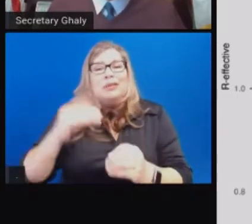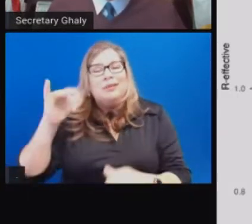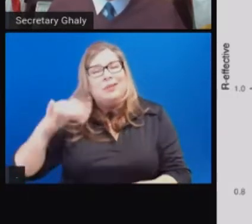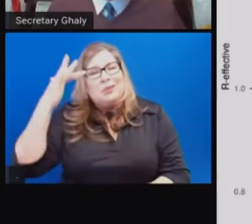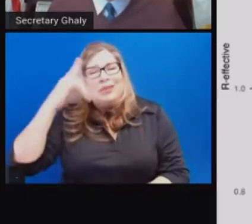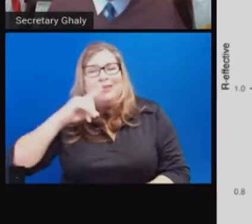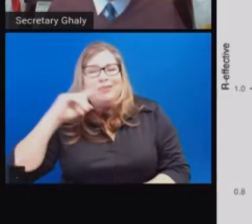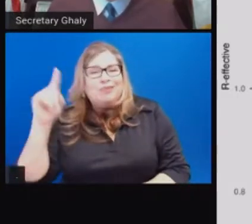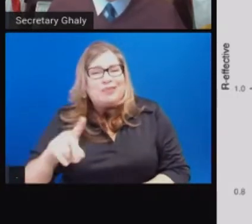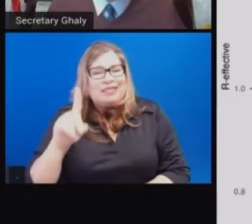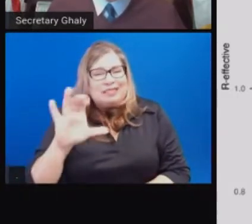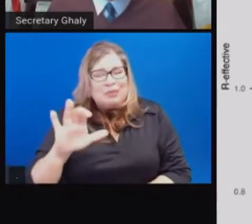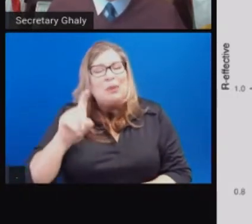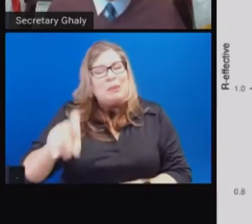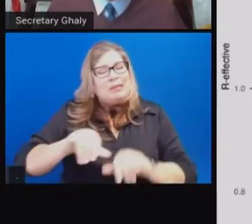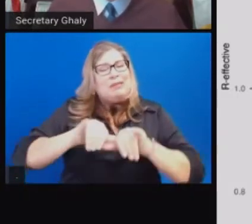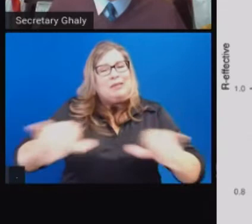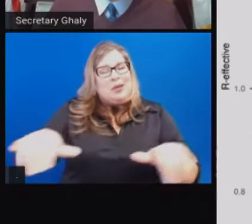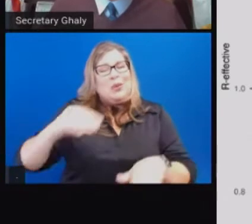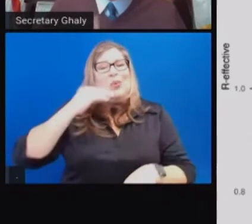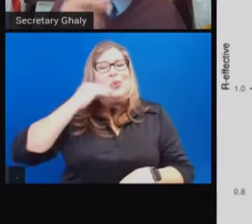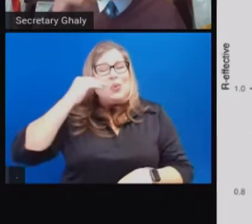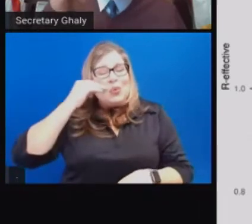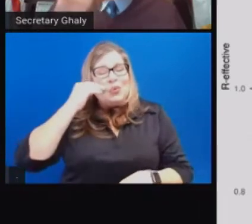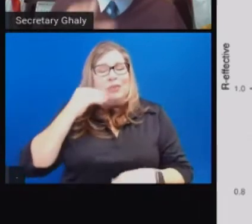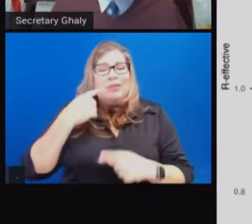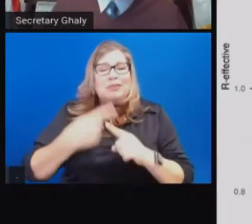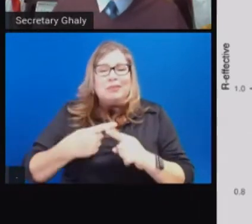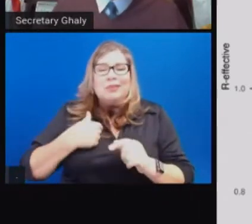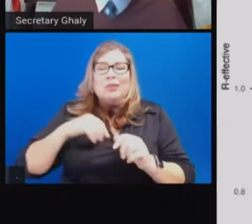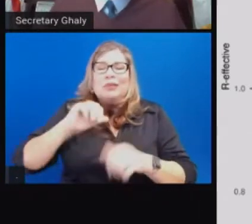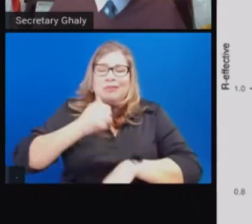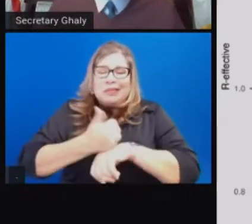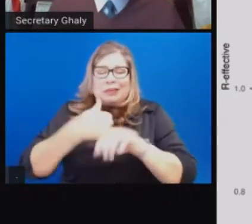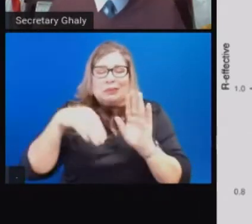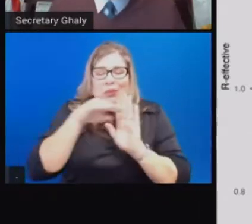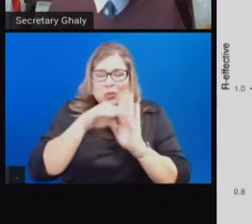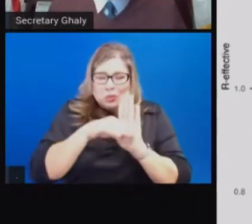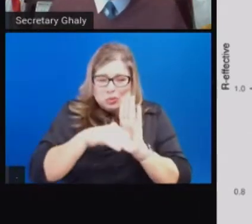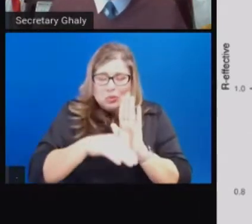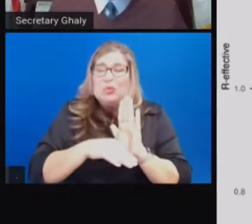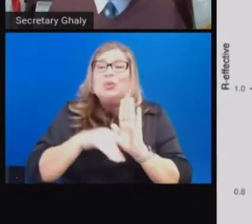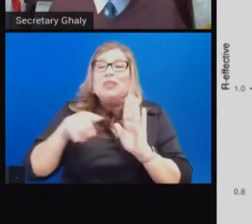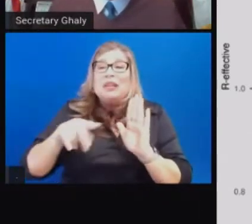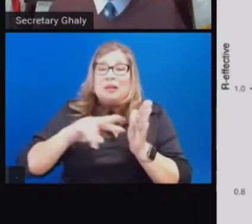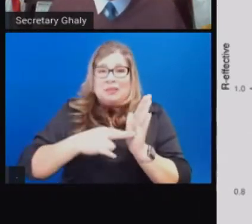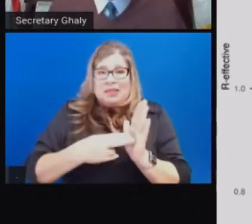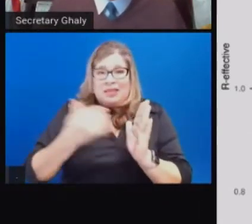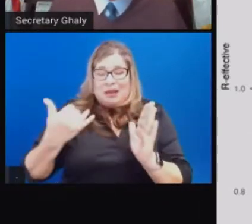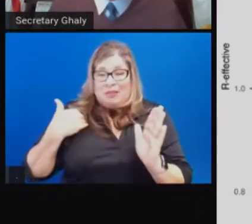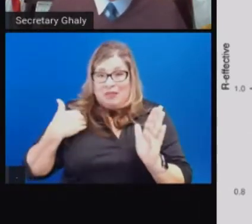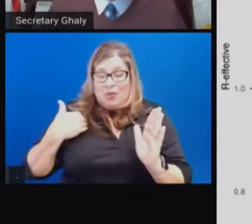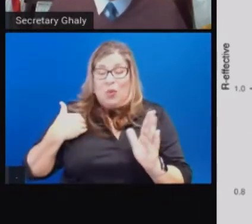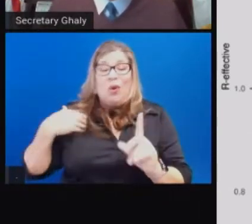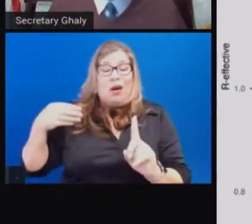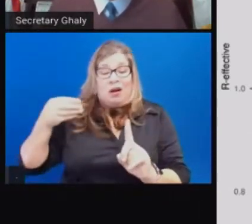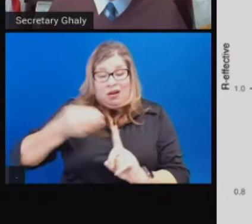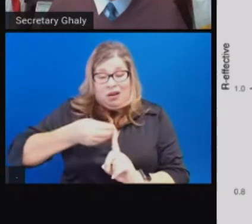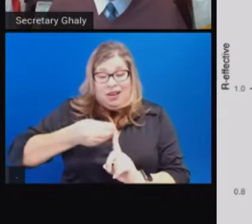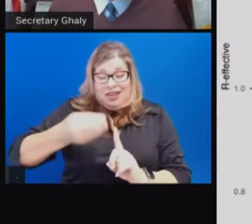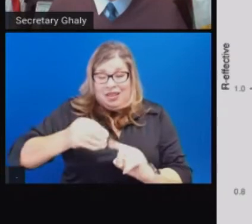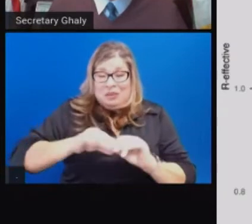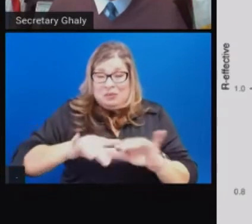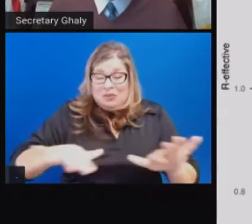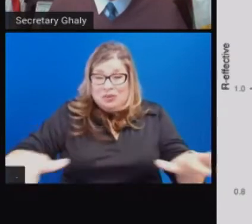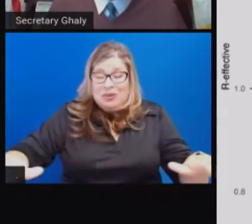and some other modifications, which we believe leads to this quite rapid, frankly, the most steep decline of